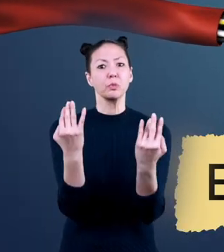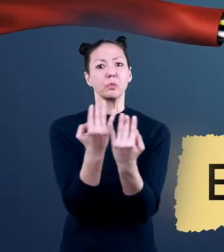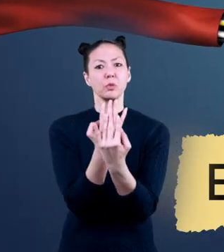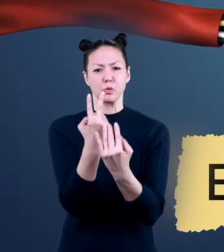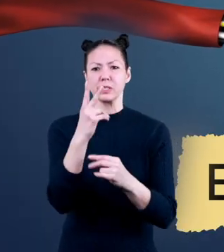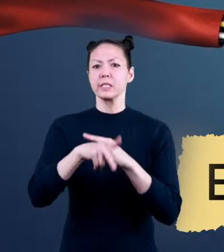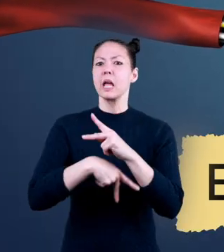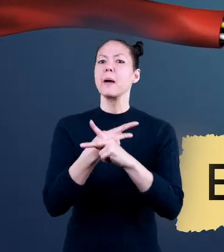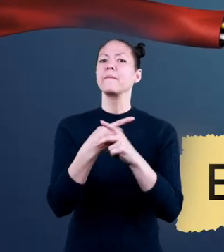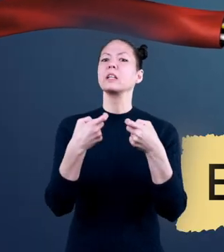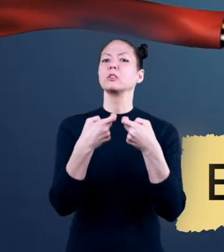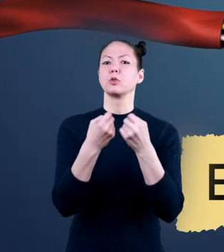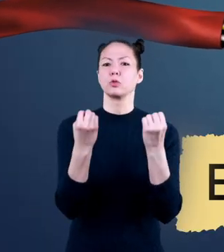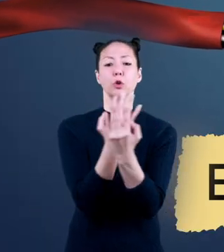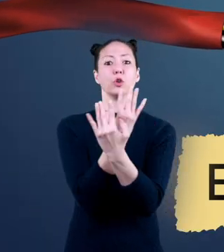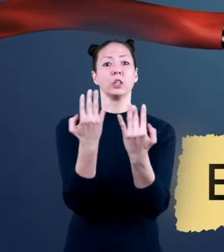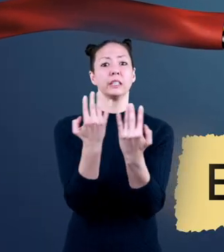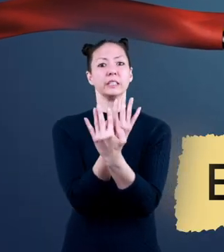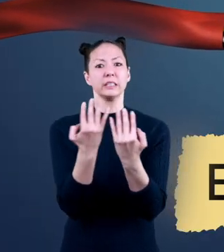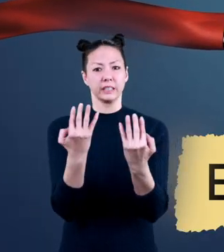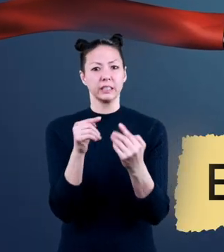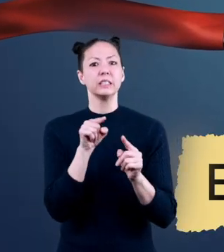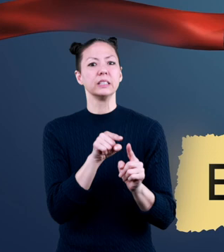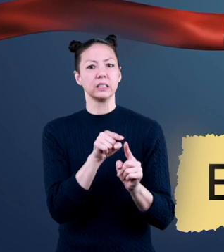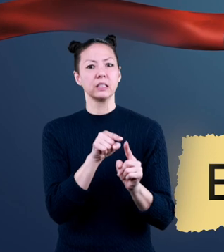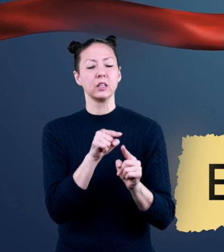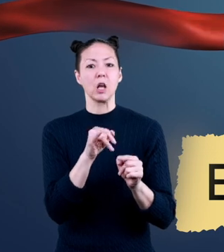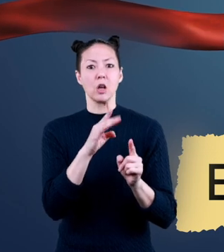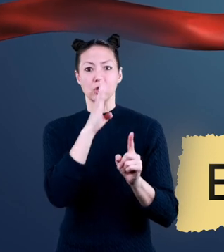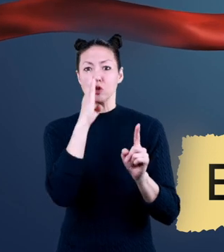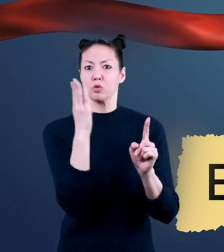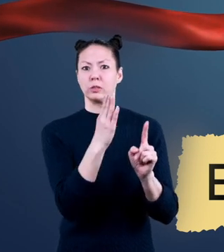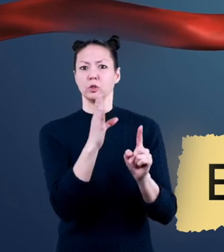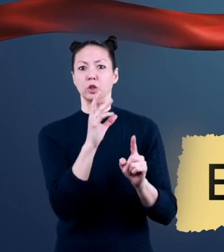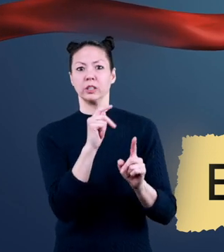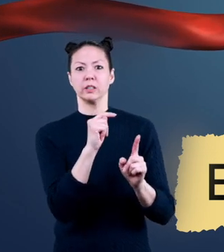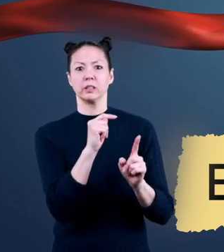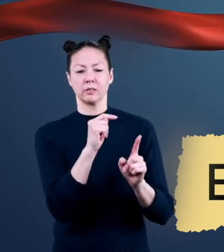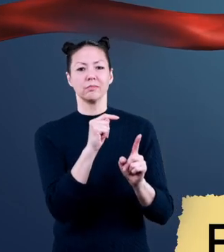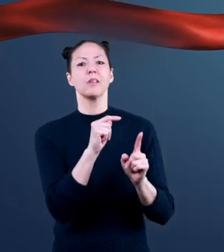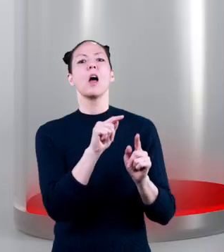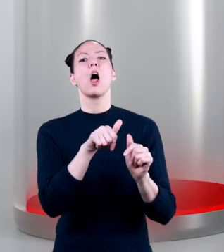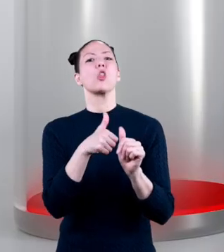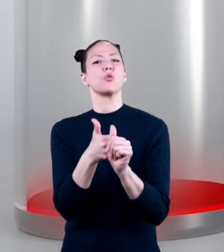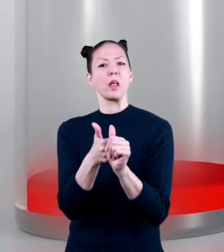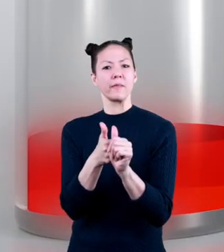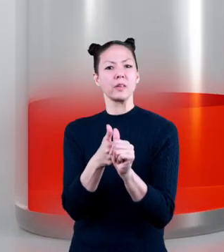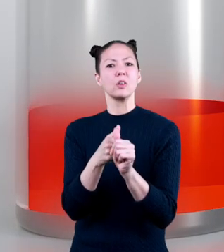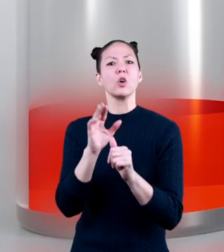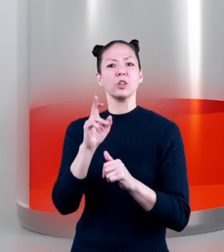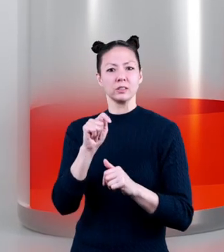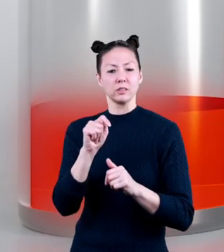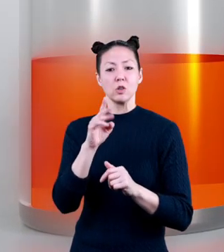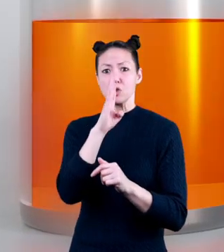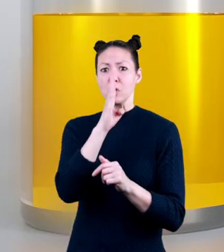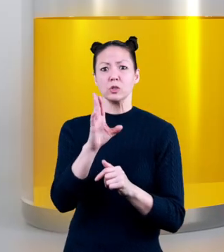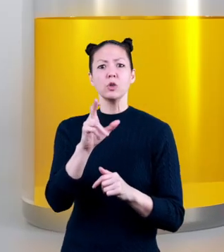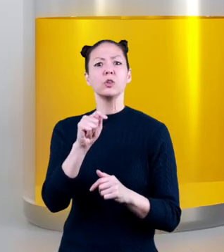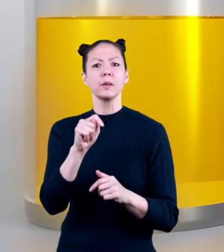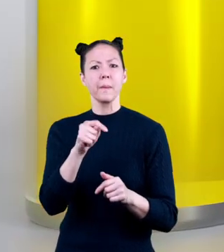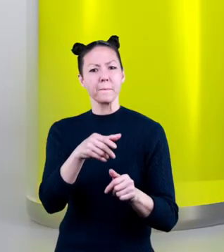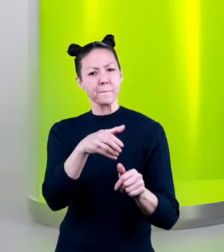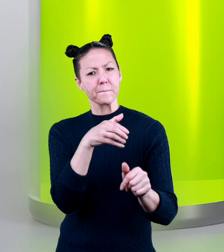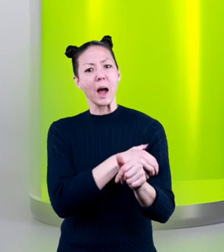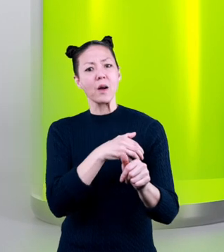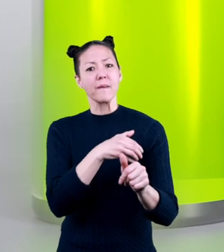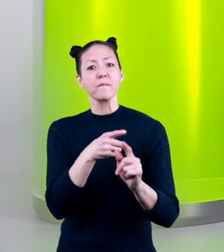two types of electric currents, direct current and alternating current. Direct current is the power